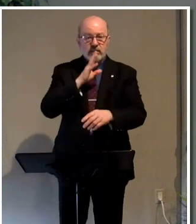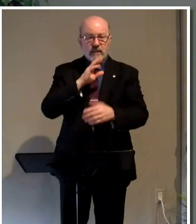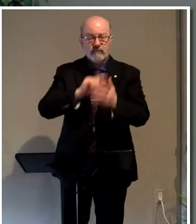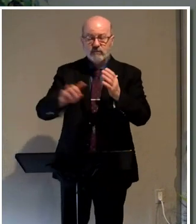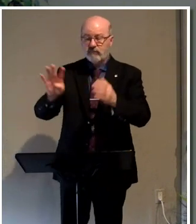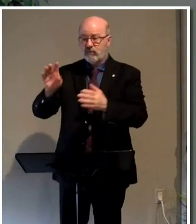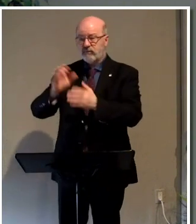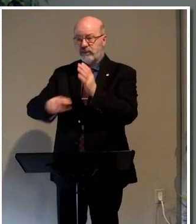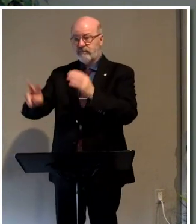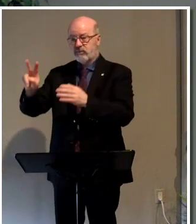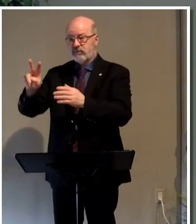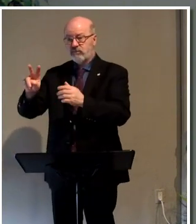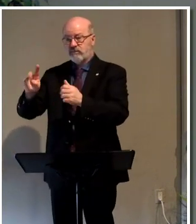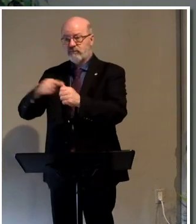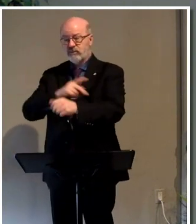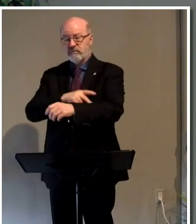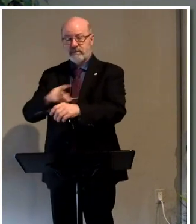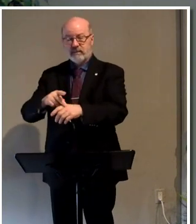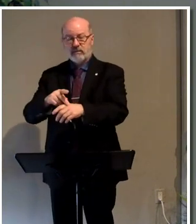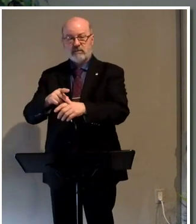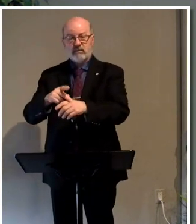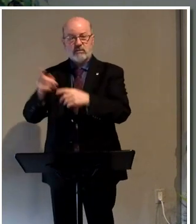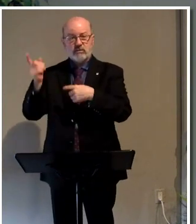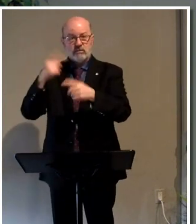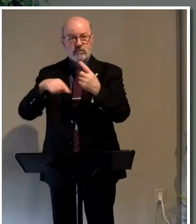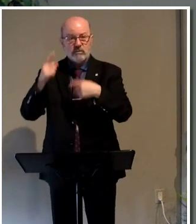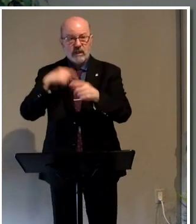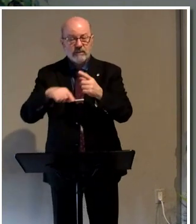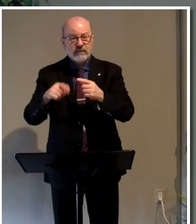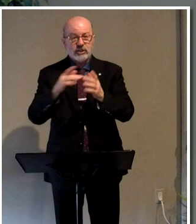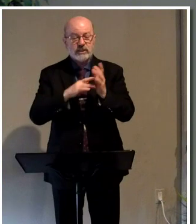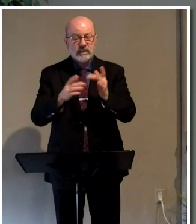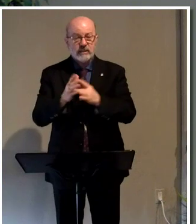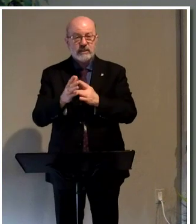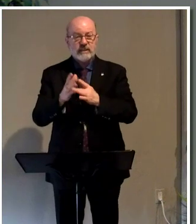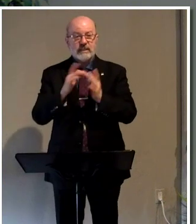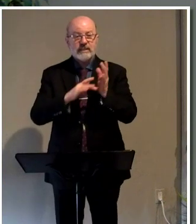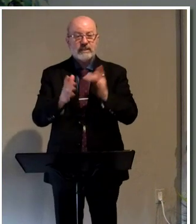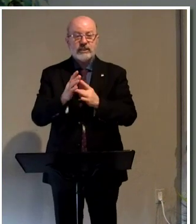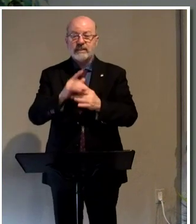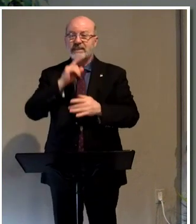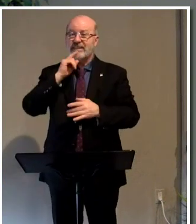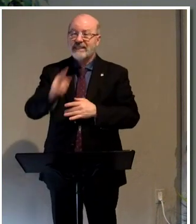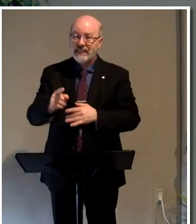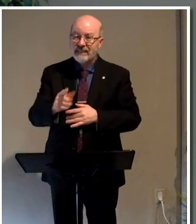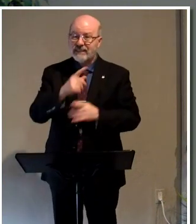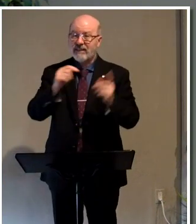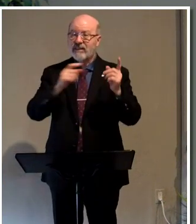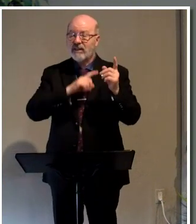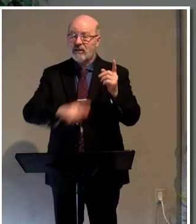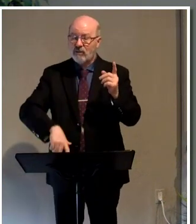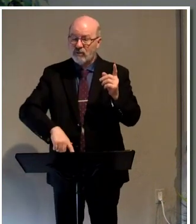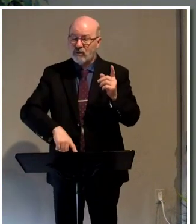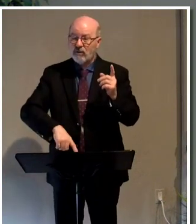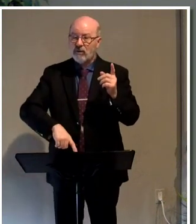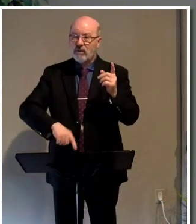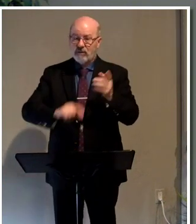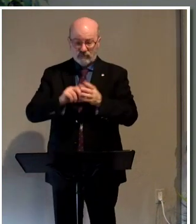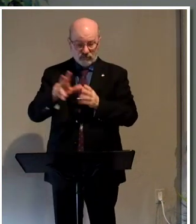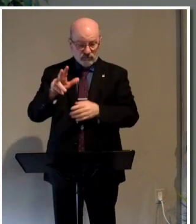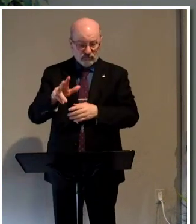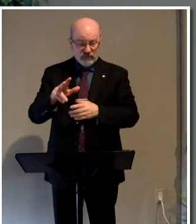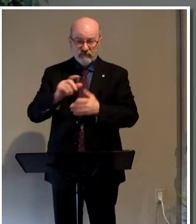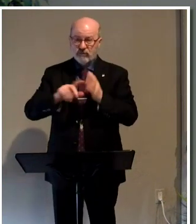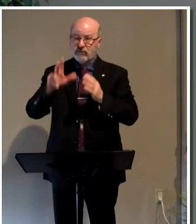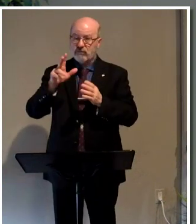4 of chapter 2 in 1 Peter, whom coming, that being Jesus, that Jesus is the Lord of verse 3. And if